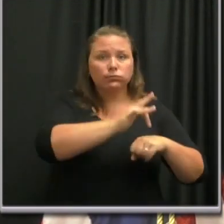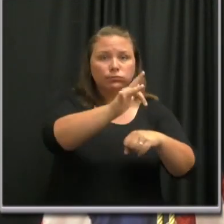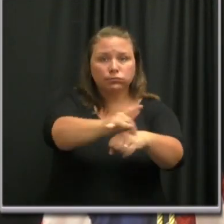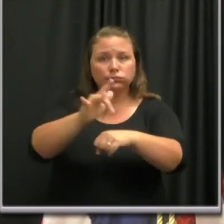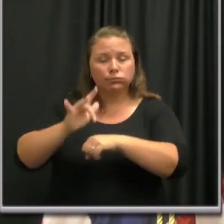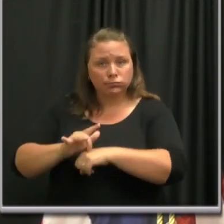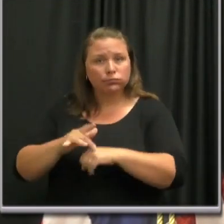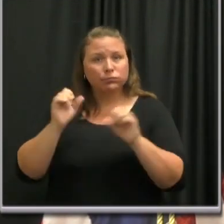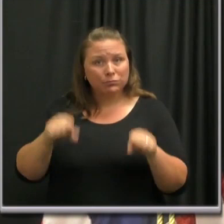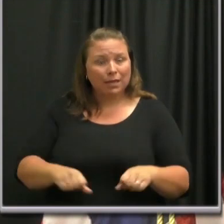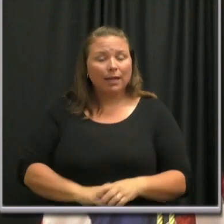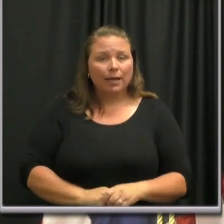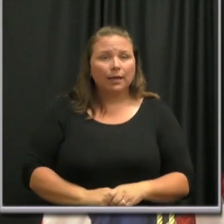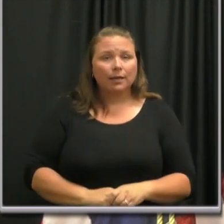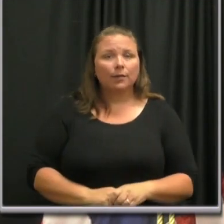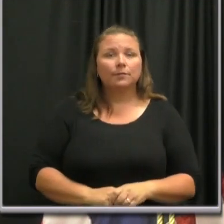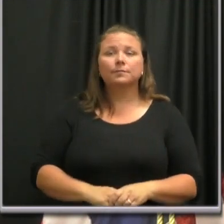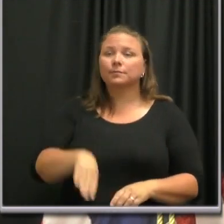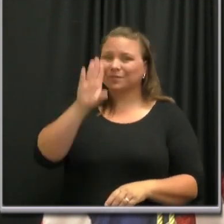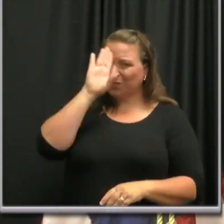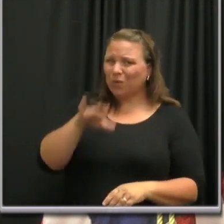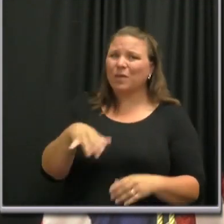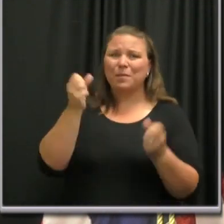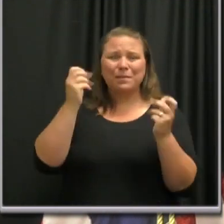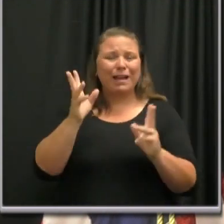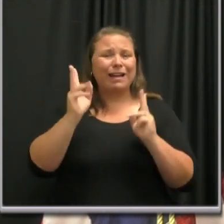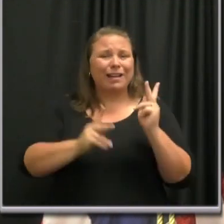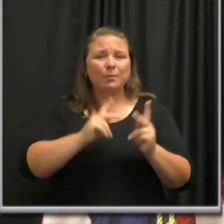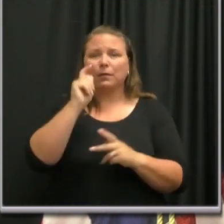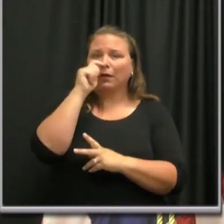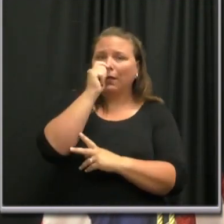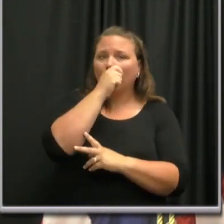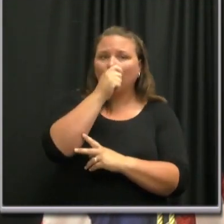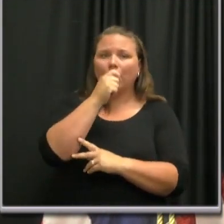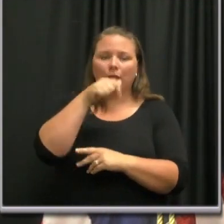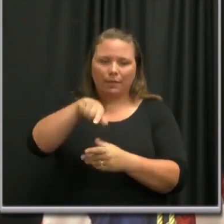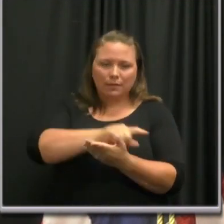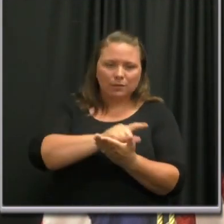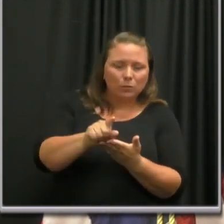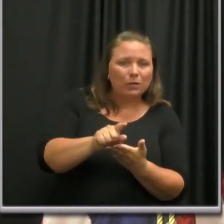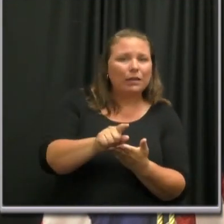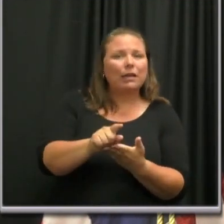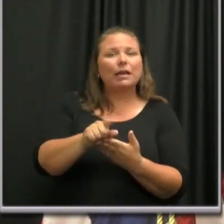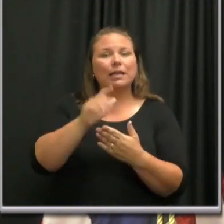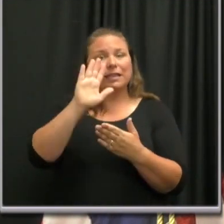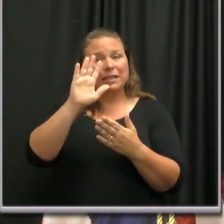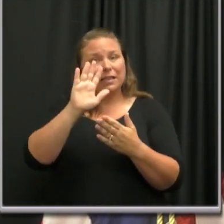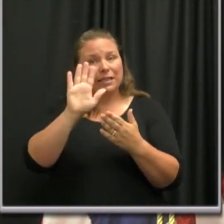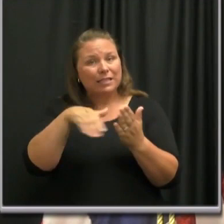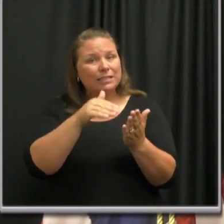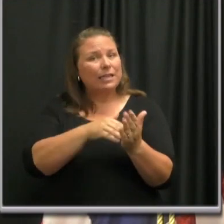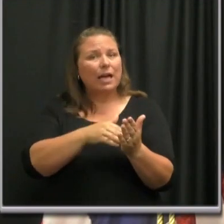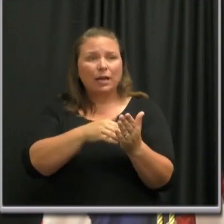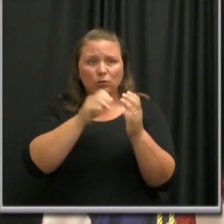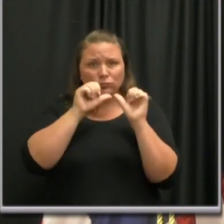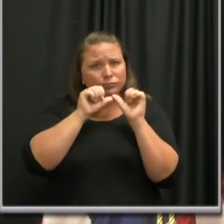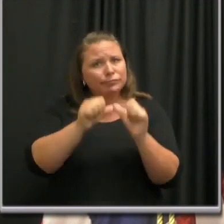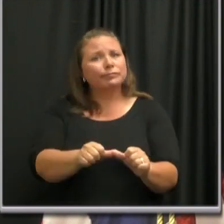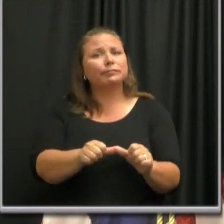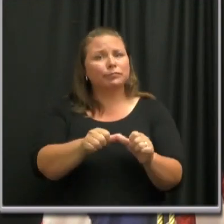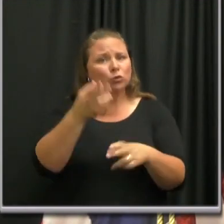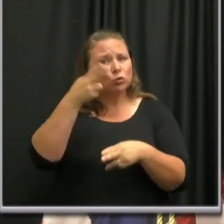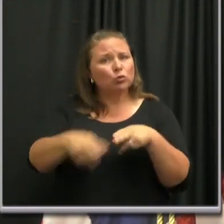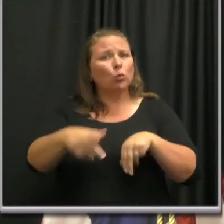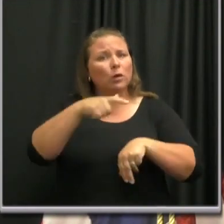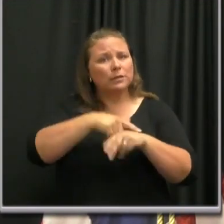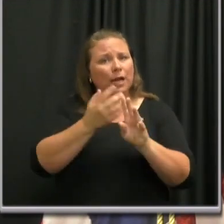centers. Even though thousands of Nashvilleians are getting tested this week, the centers are still able to keep up with the demand. And I know that they will